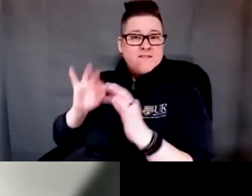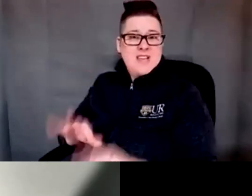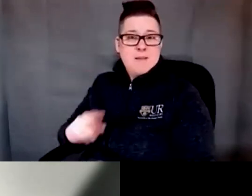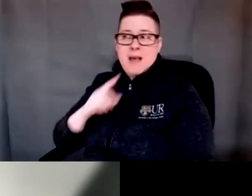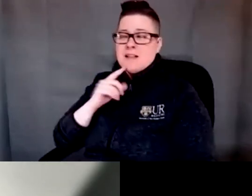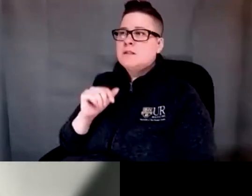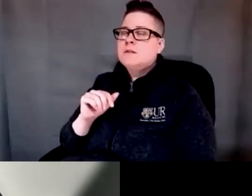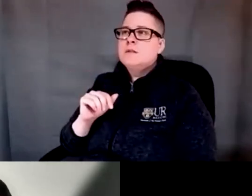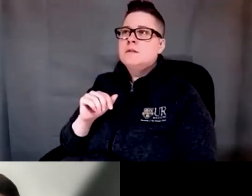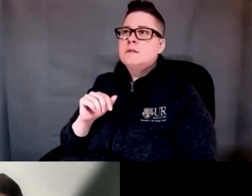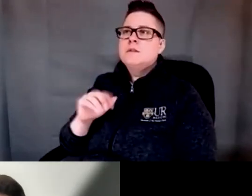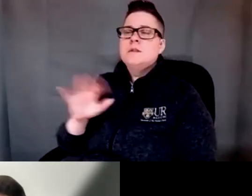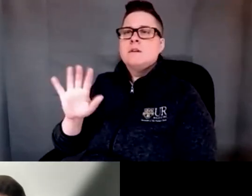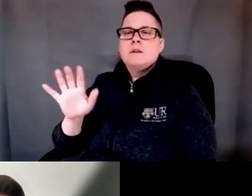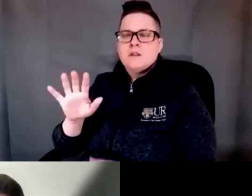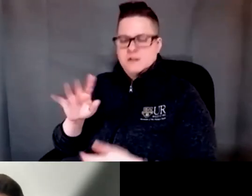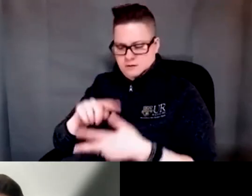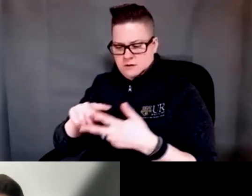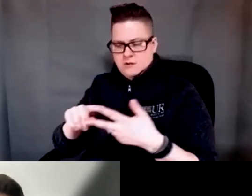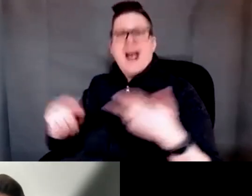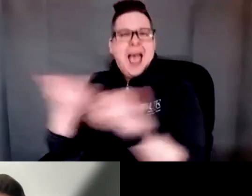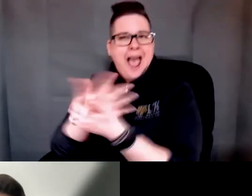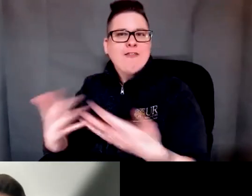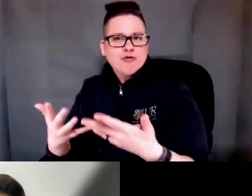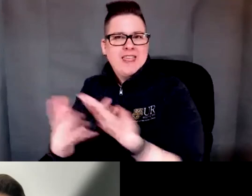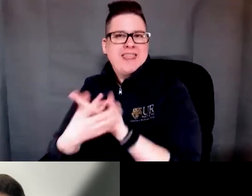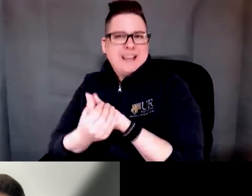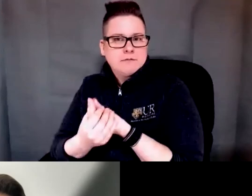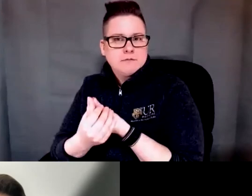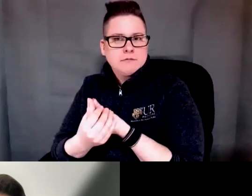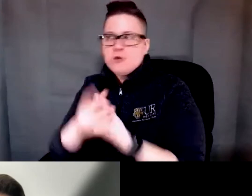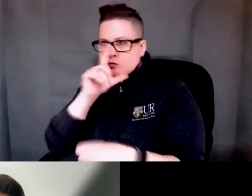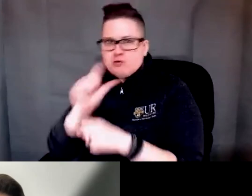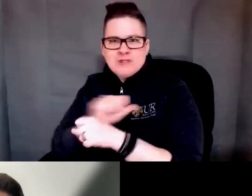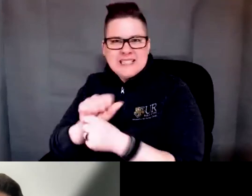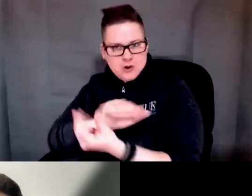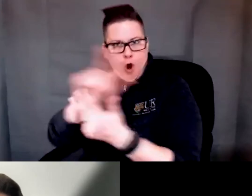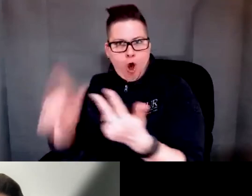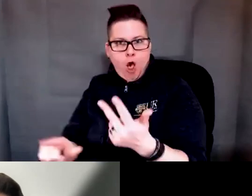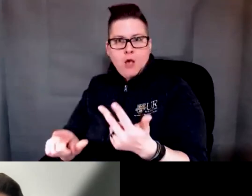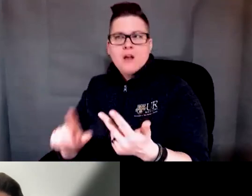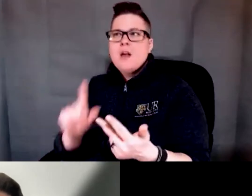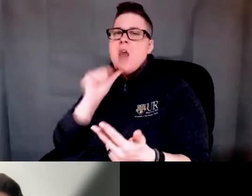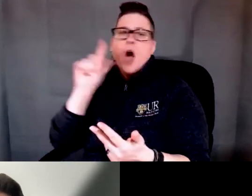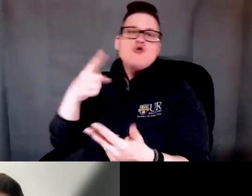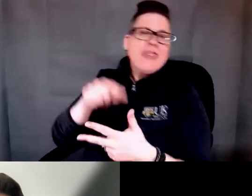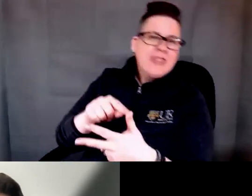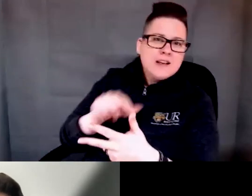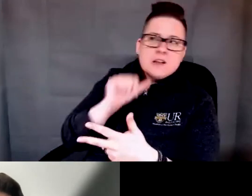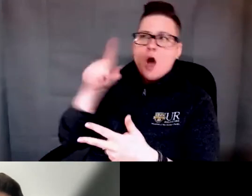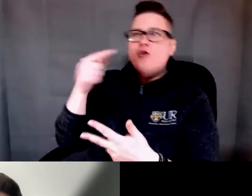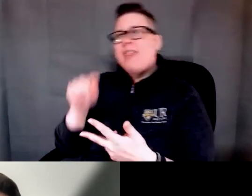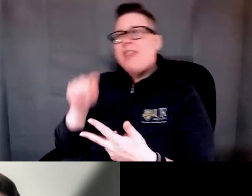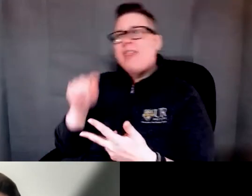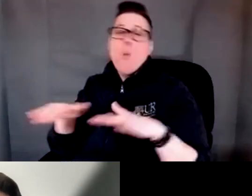that it was everything what the participants really wanted was everything it wasn't just the walking although the walking was